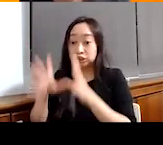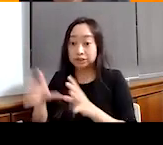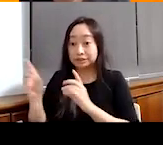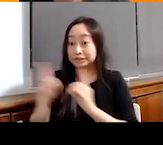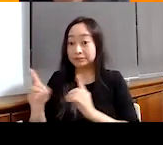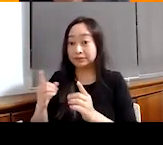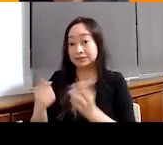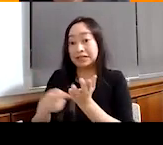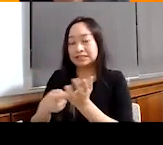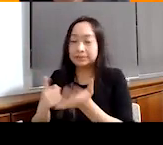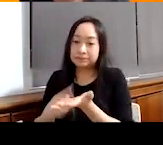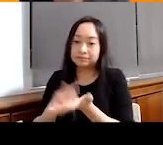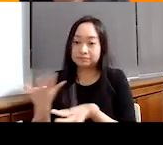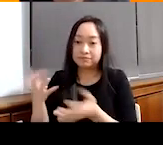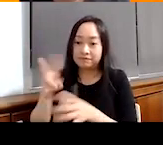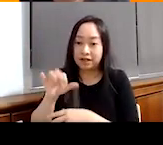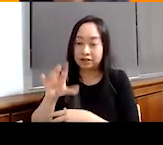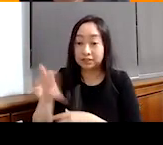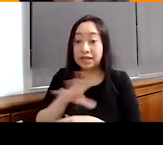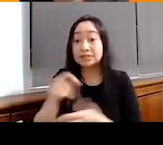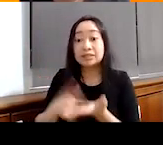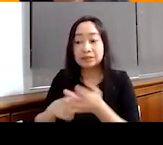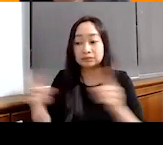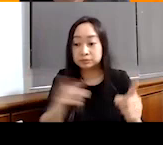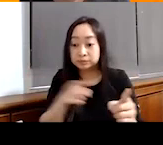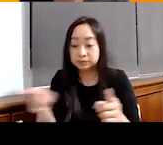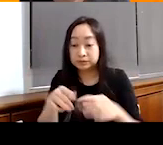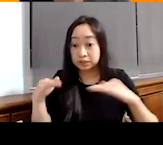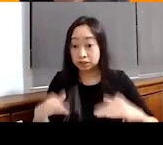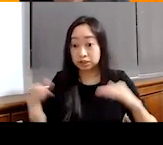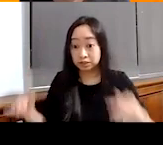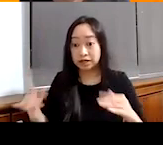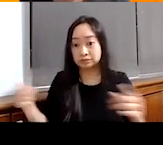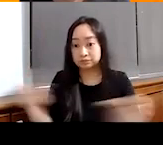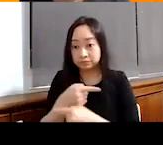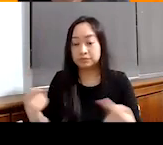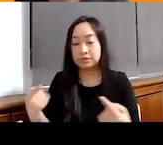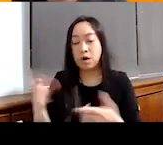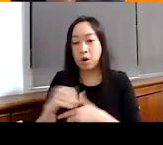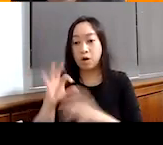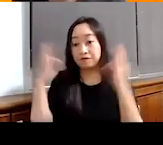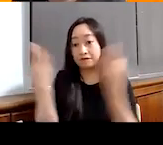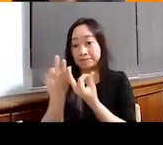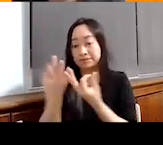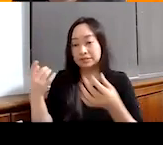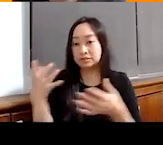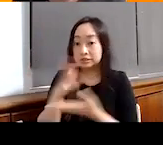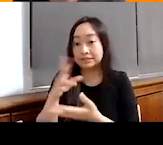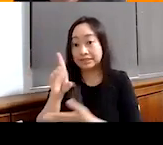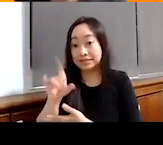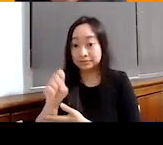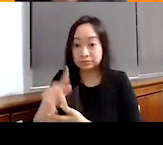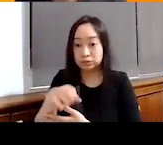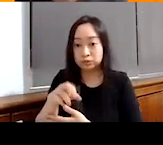mentioning, but also peer-to-peer violence and there can also be clan violence. So family disputes, um, plans that, and,